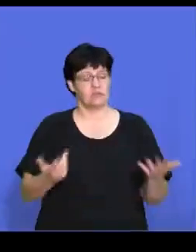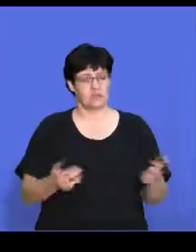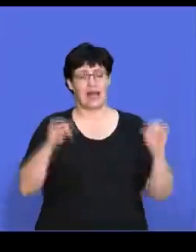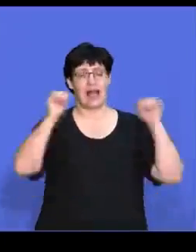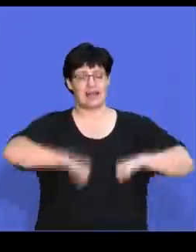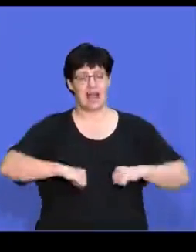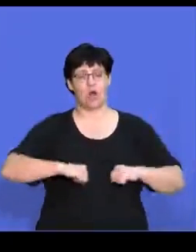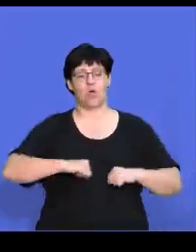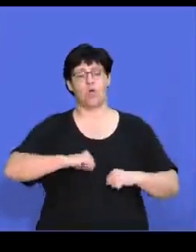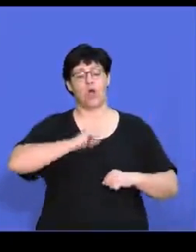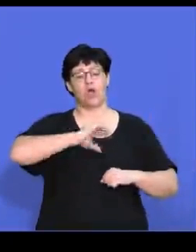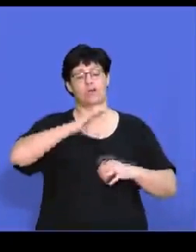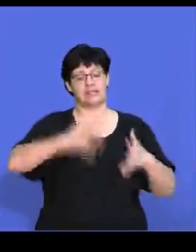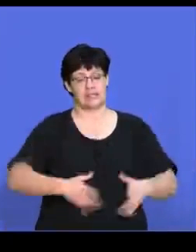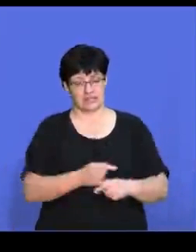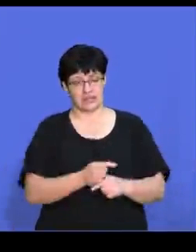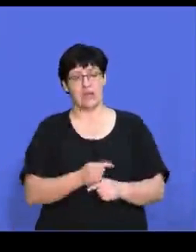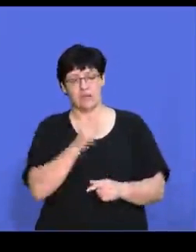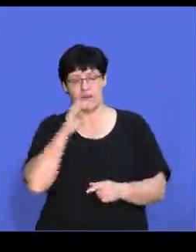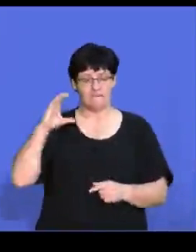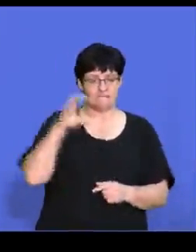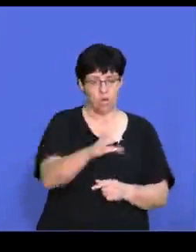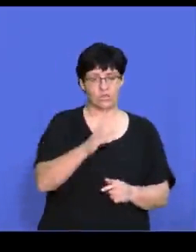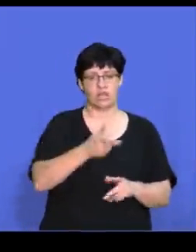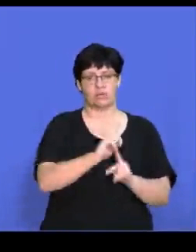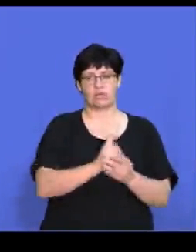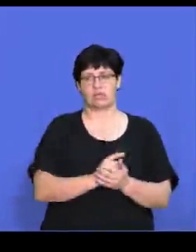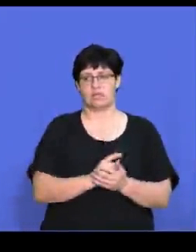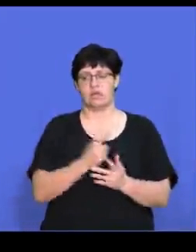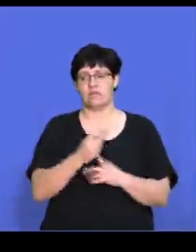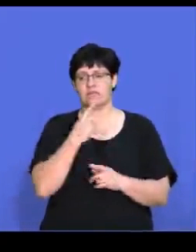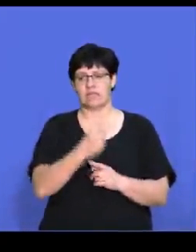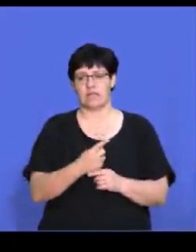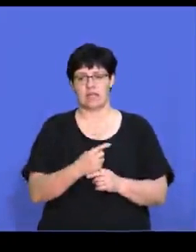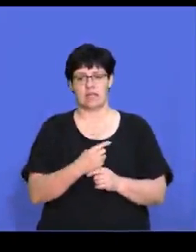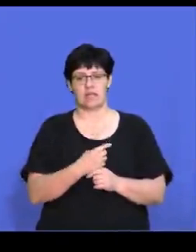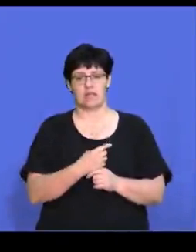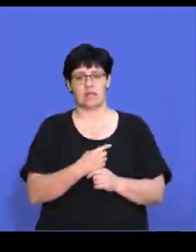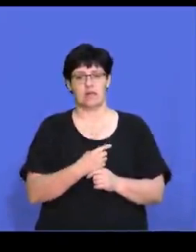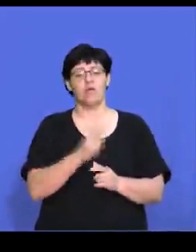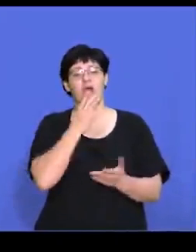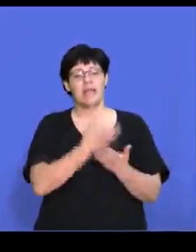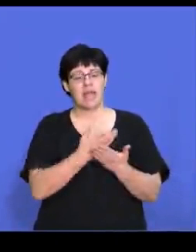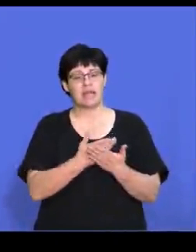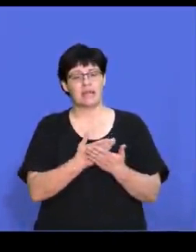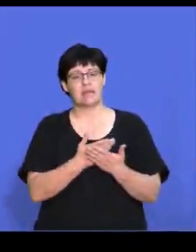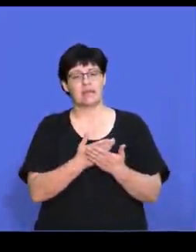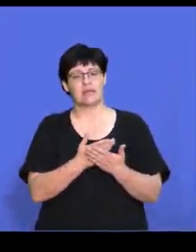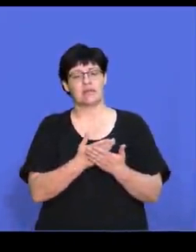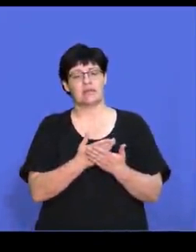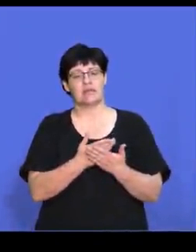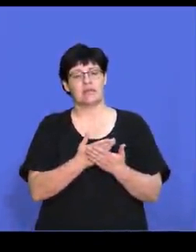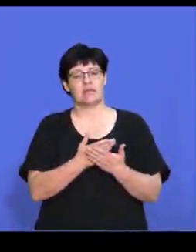allowing creditors to apply for that forced liquidation. And as I said there, so that you can go and